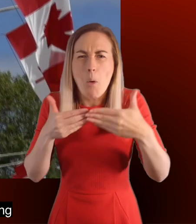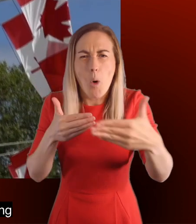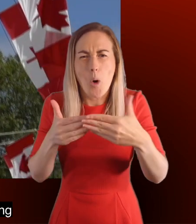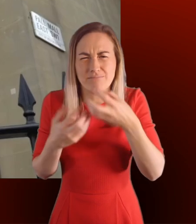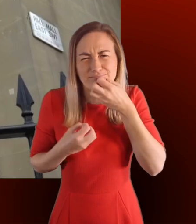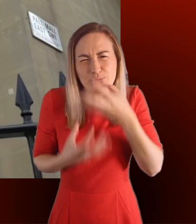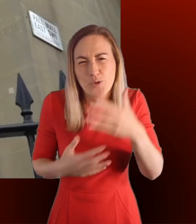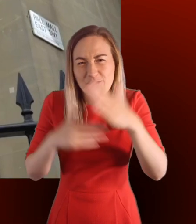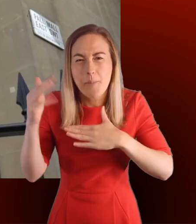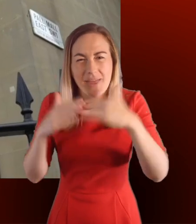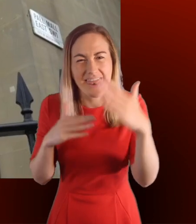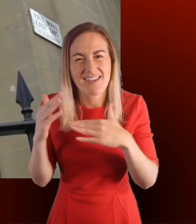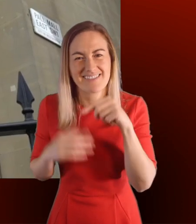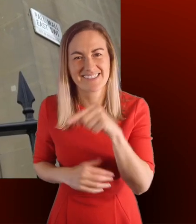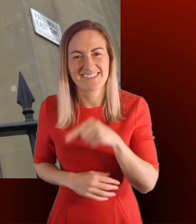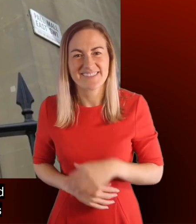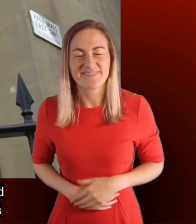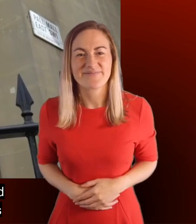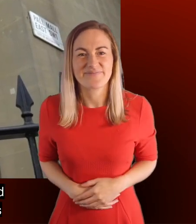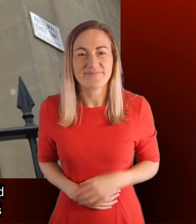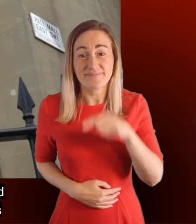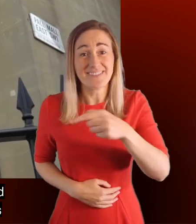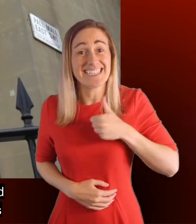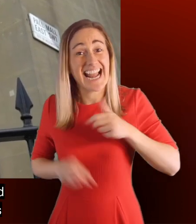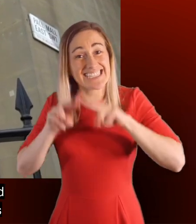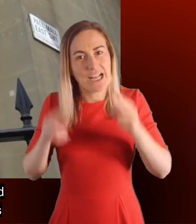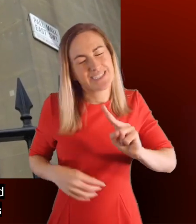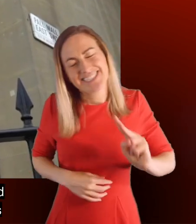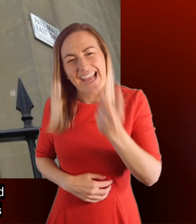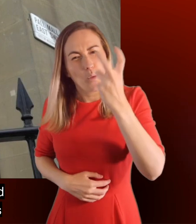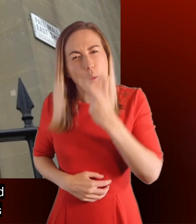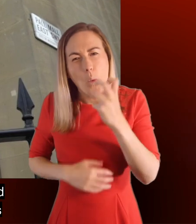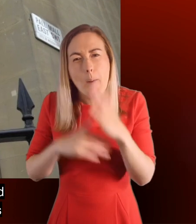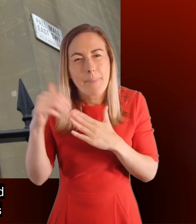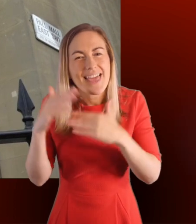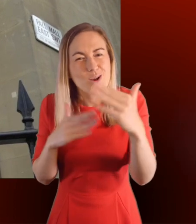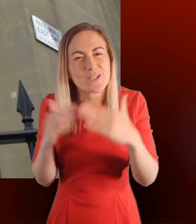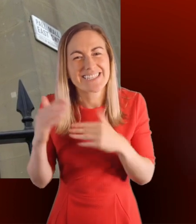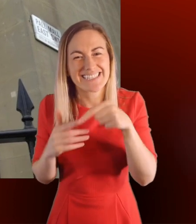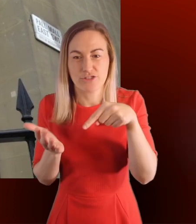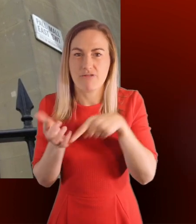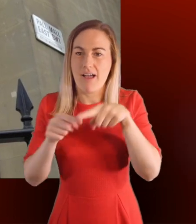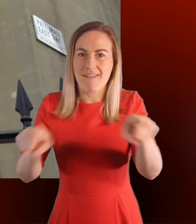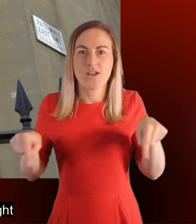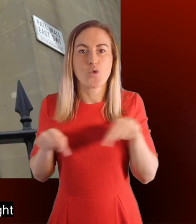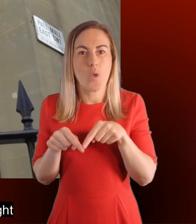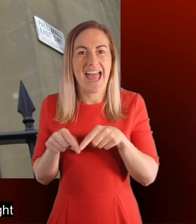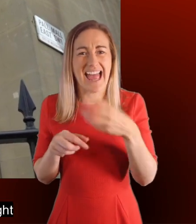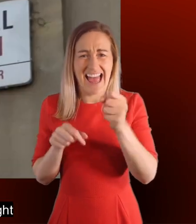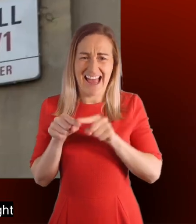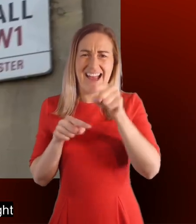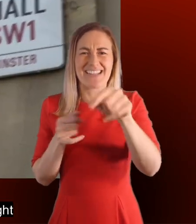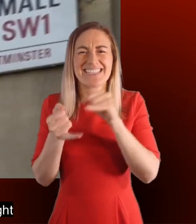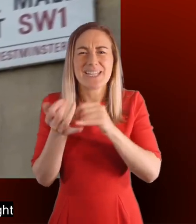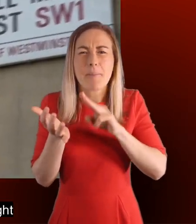listed building that we call home. Canada House is the second oldest collection of buildings on Trafalgar Square. The oldest